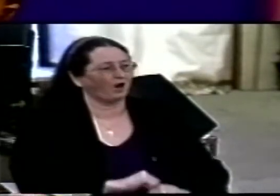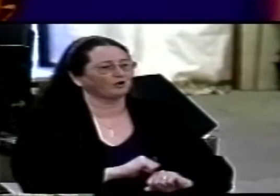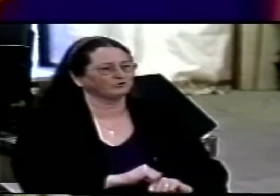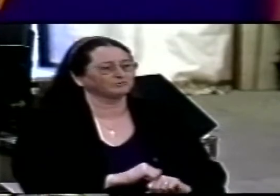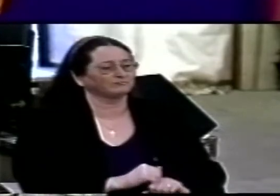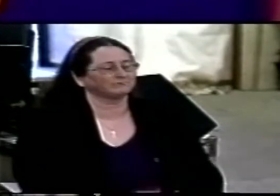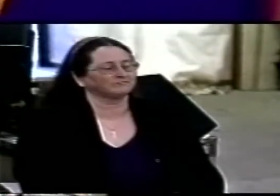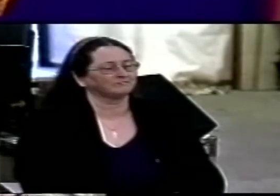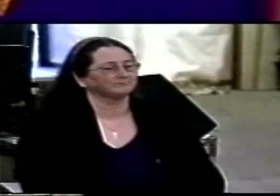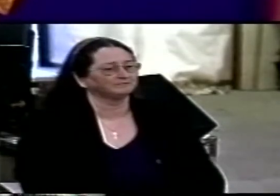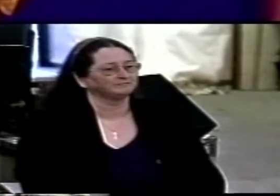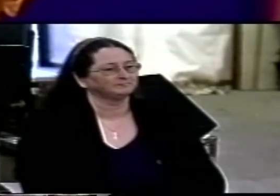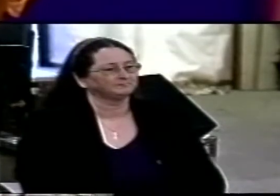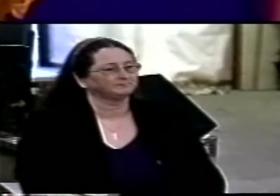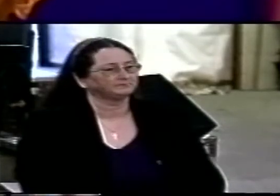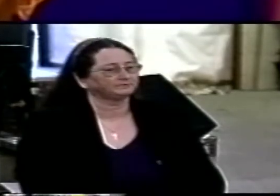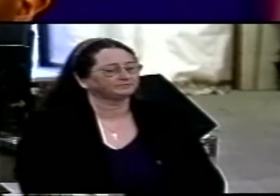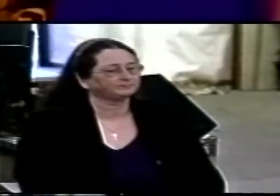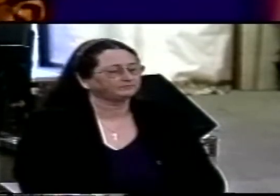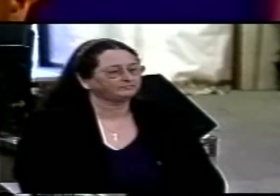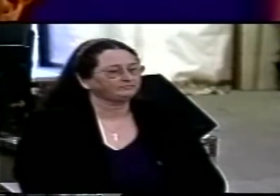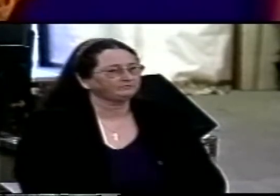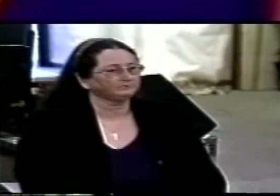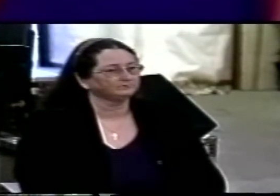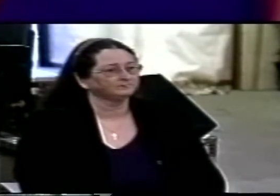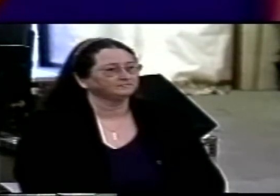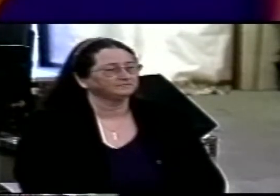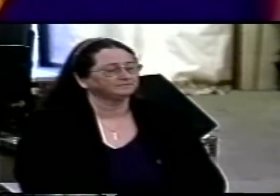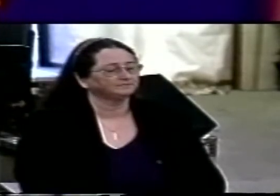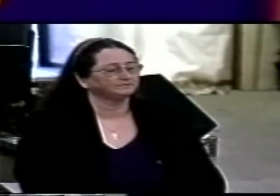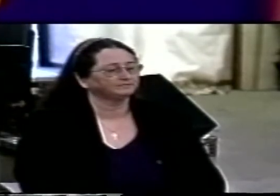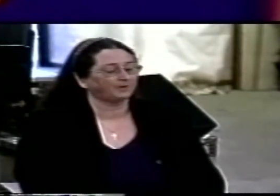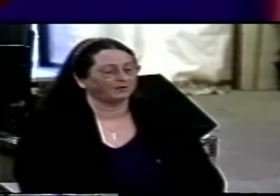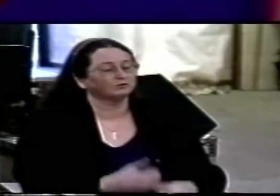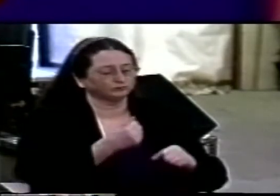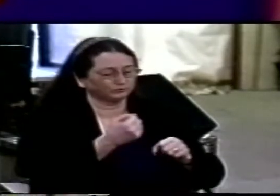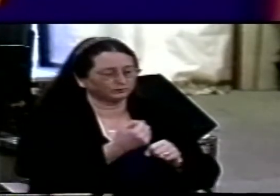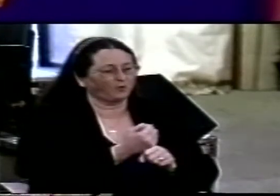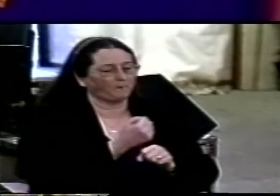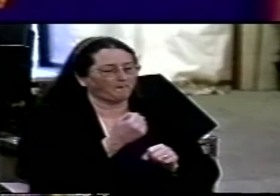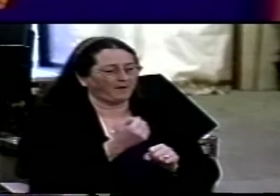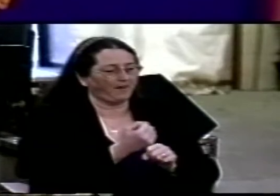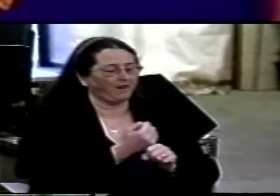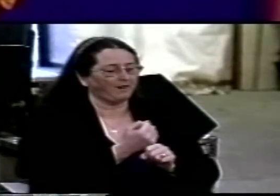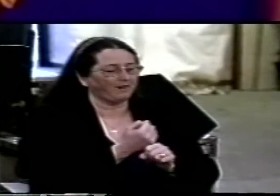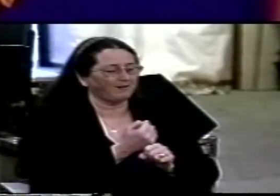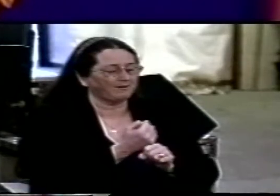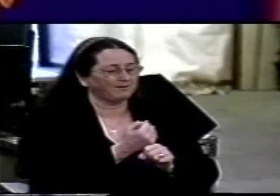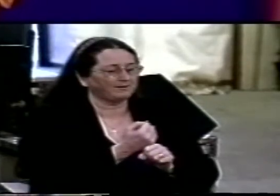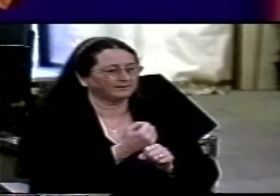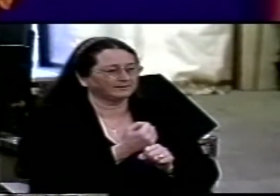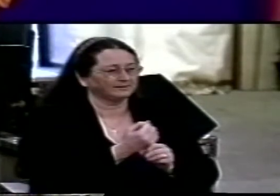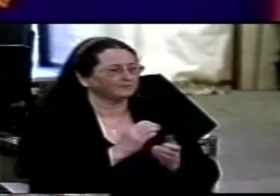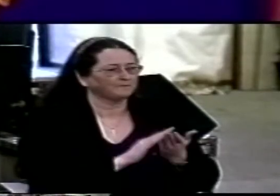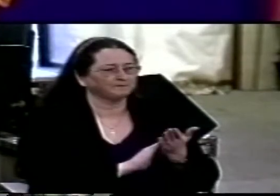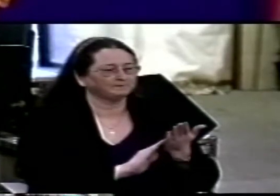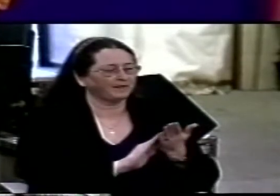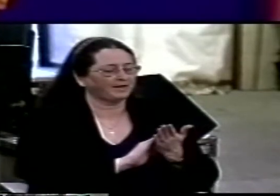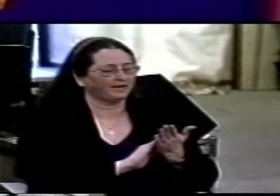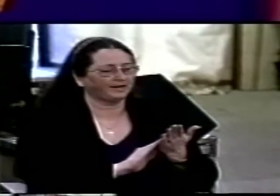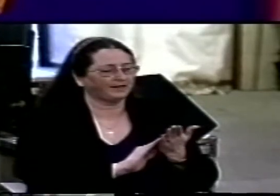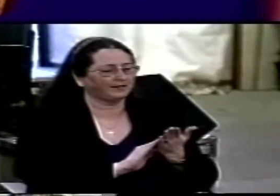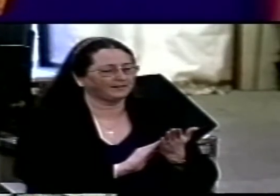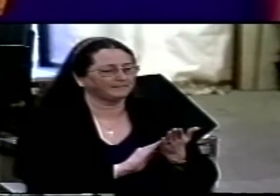so long as gospel doesn't necessarily mean an overlay of all the